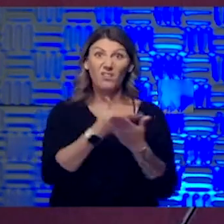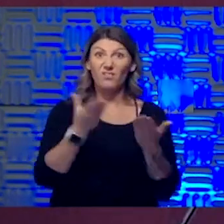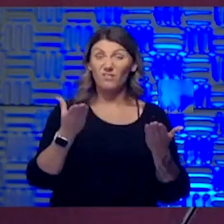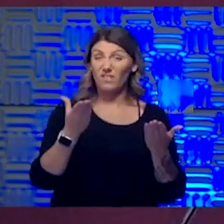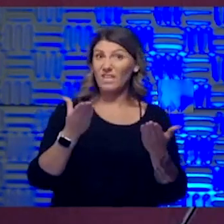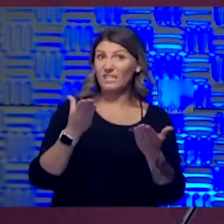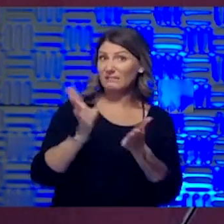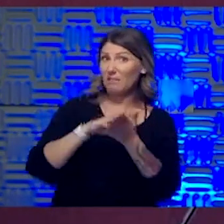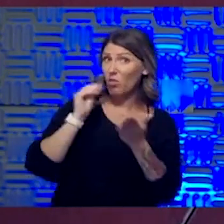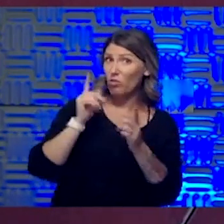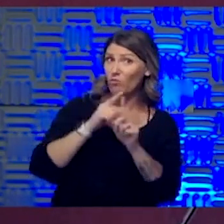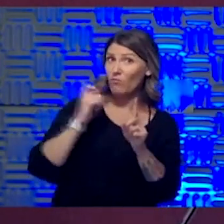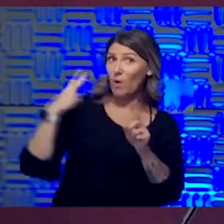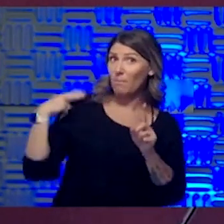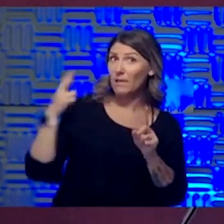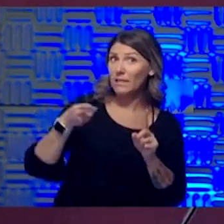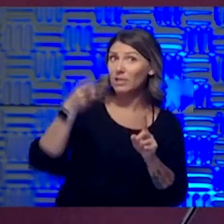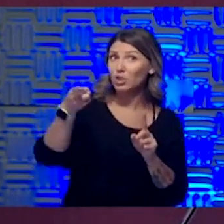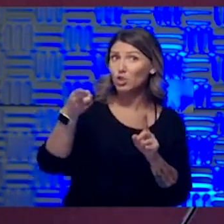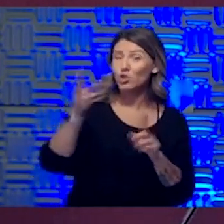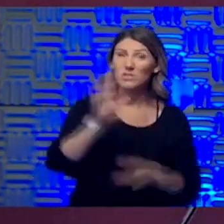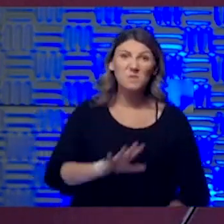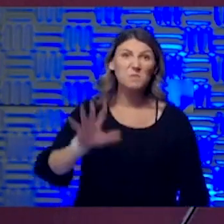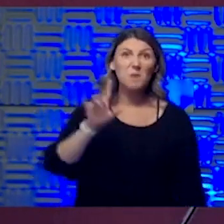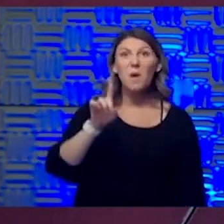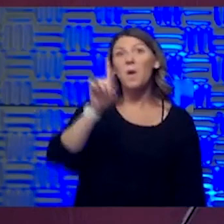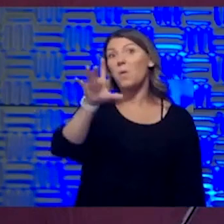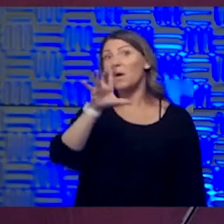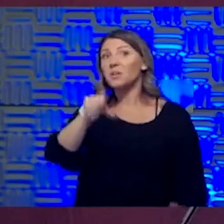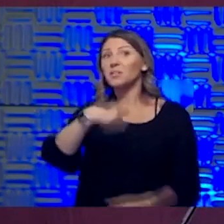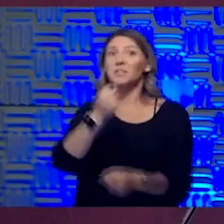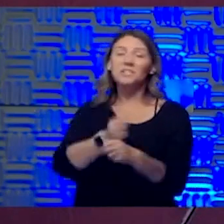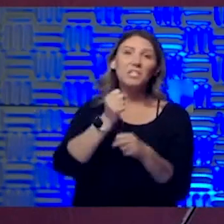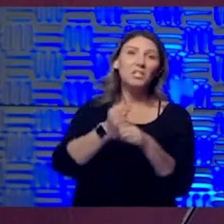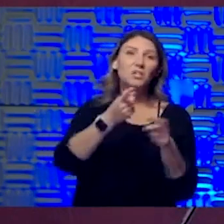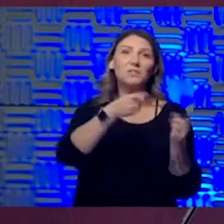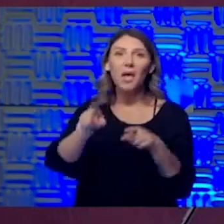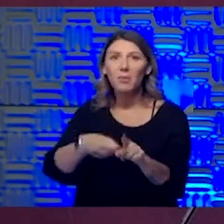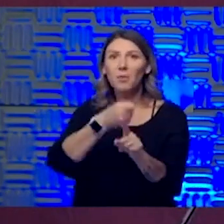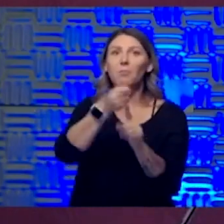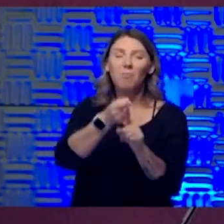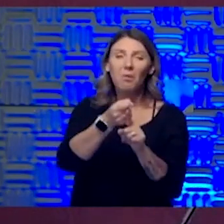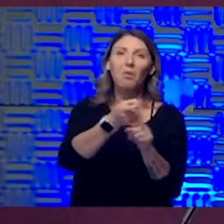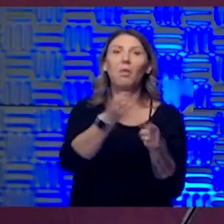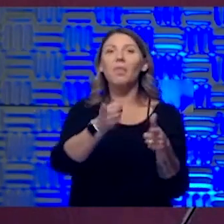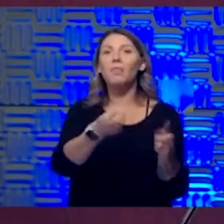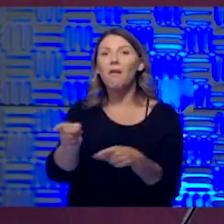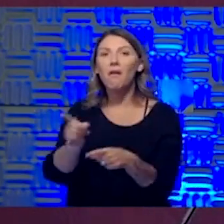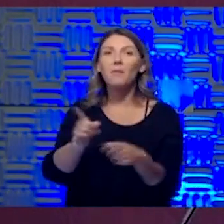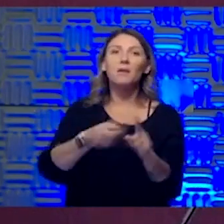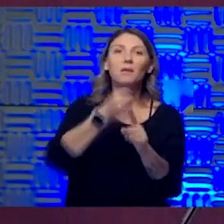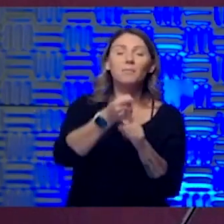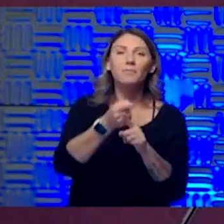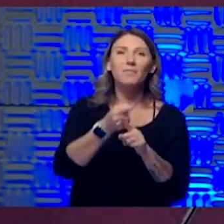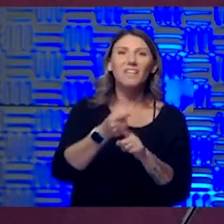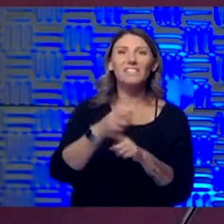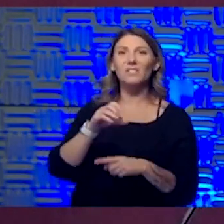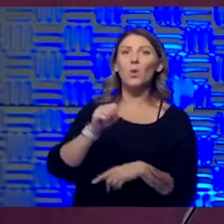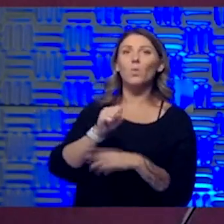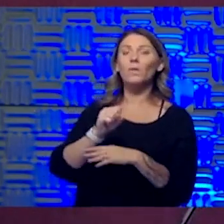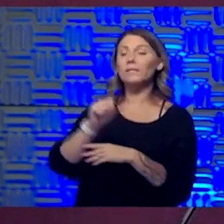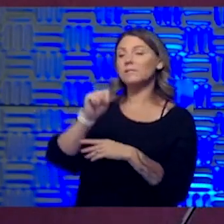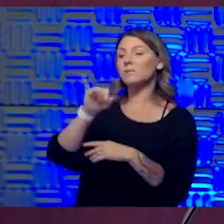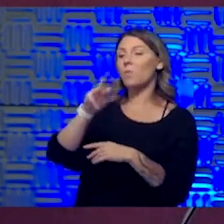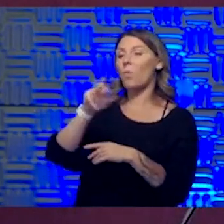once in a hundred year kind of deal. So swine flu. And I think people have looked at that outbreak and said, wow, Philadelphia versus St.